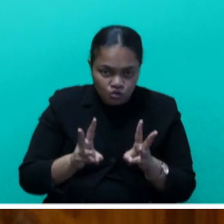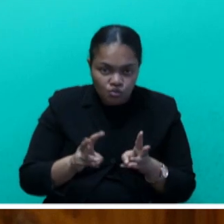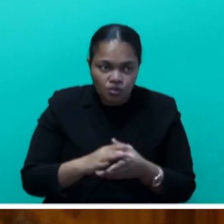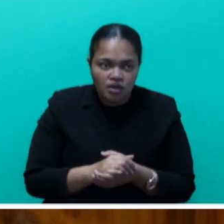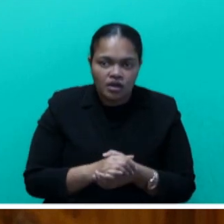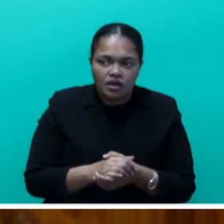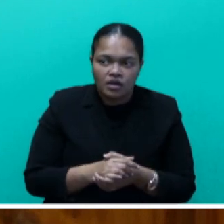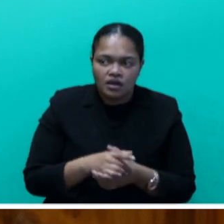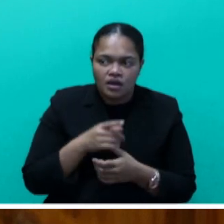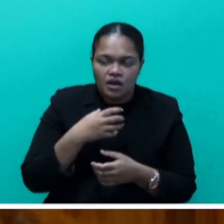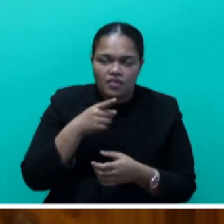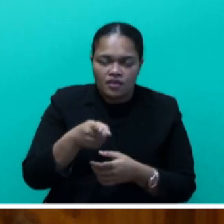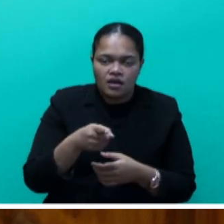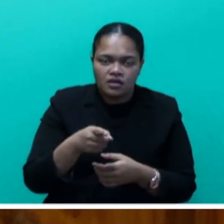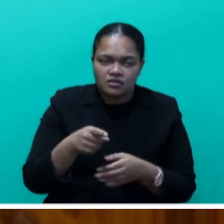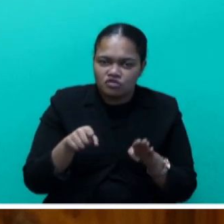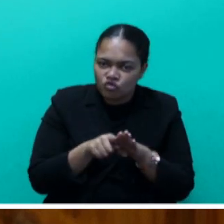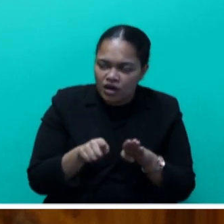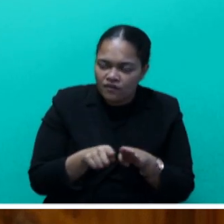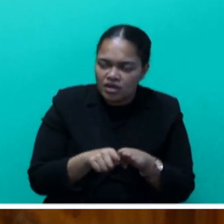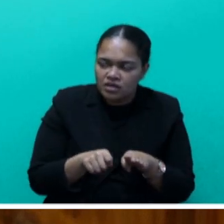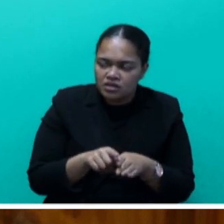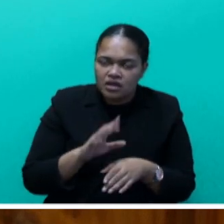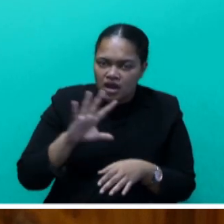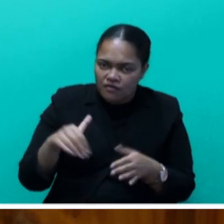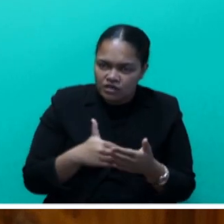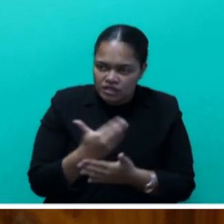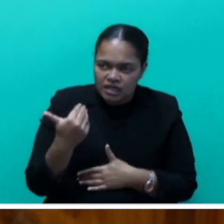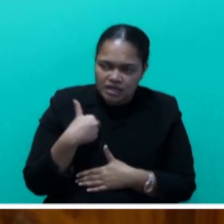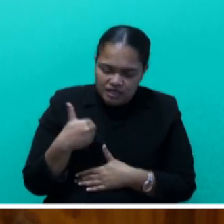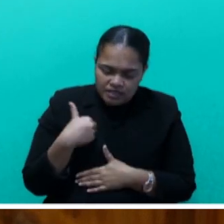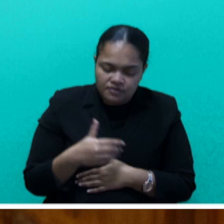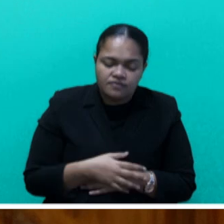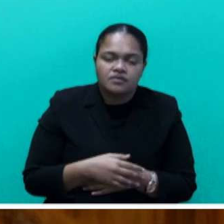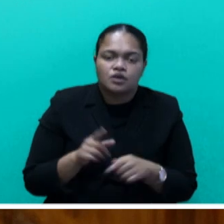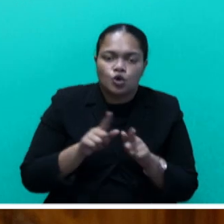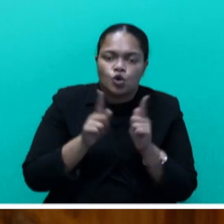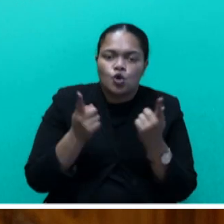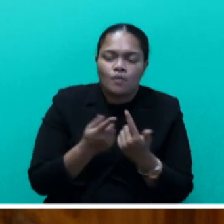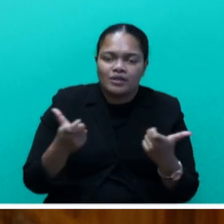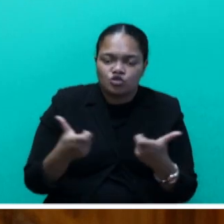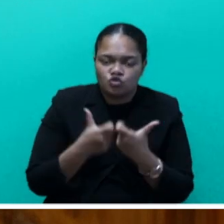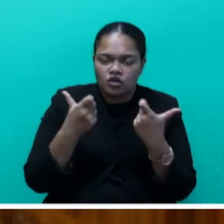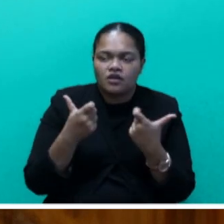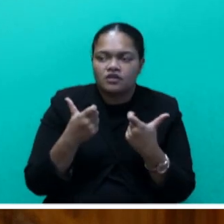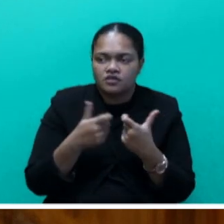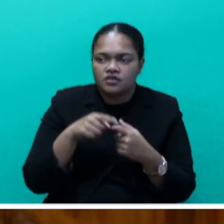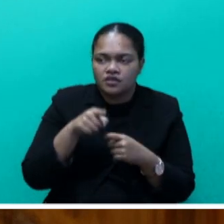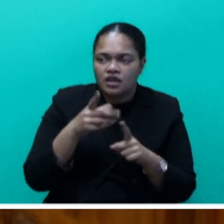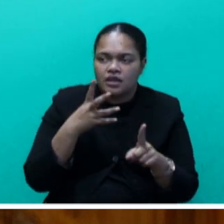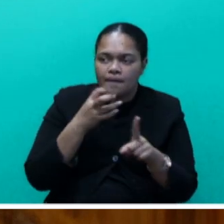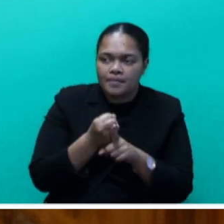even more relevant to our everyday living and addressing global challenges that impact our